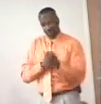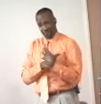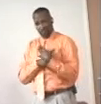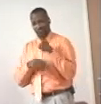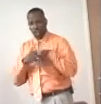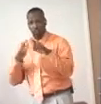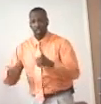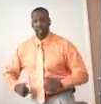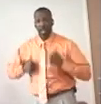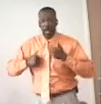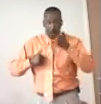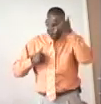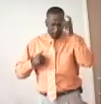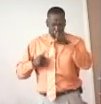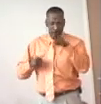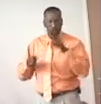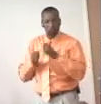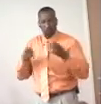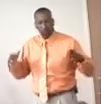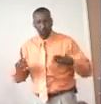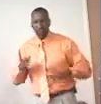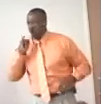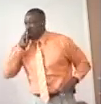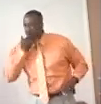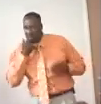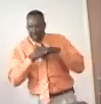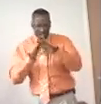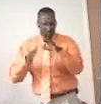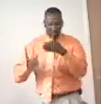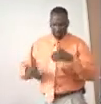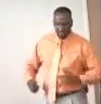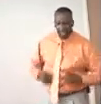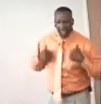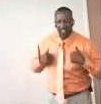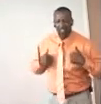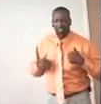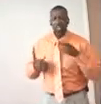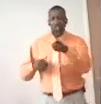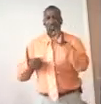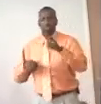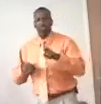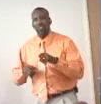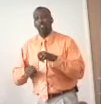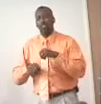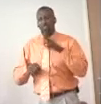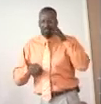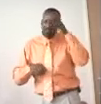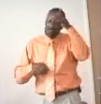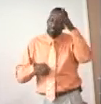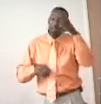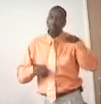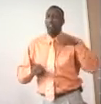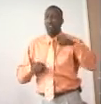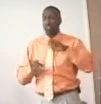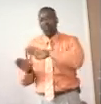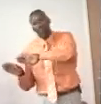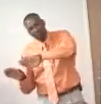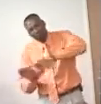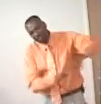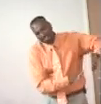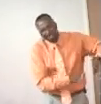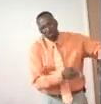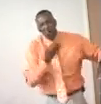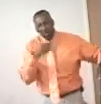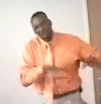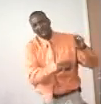not effective in your life is because you've got so much junk up in there that you've got to make up your mind that I've got to put